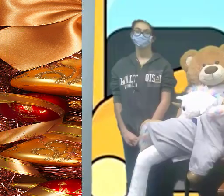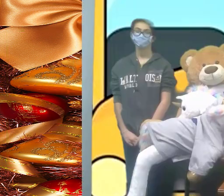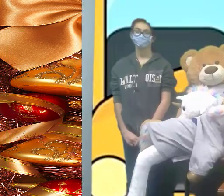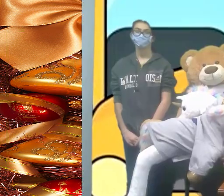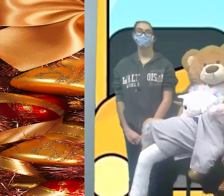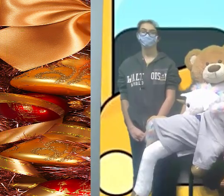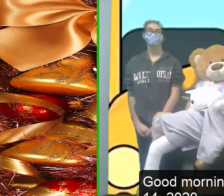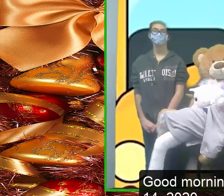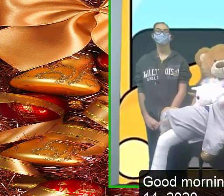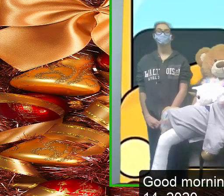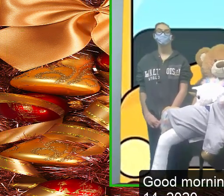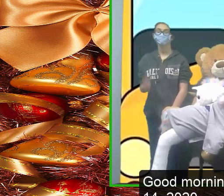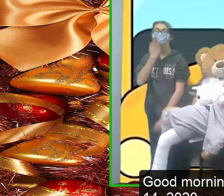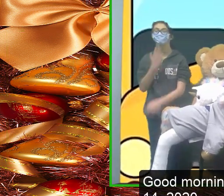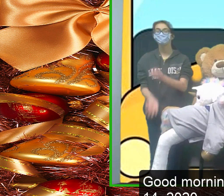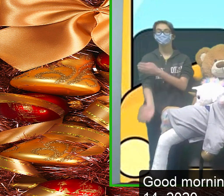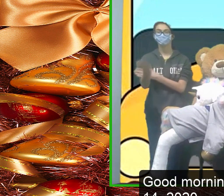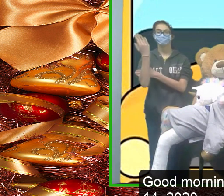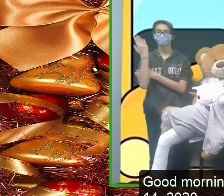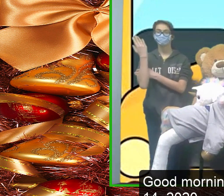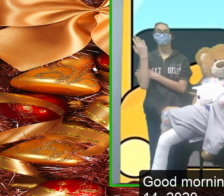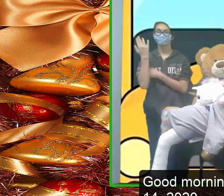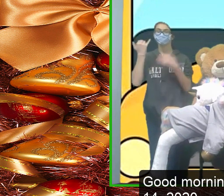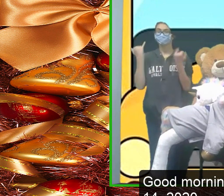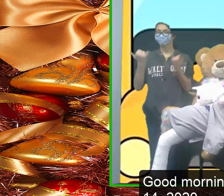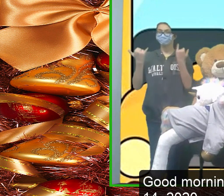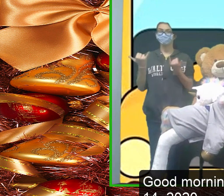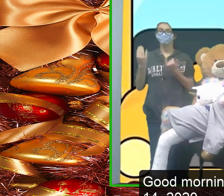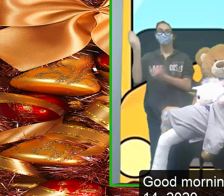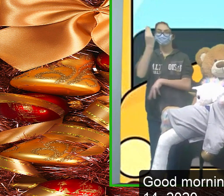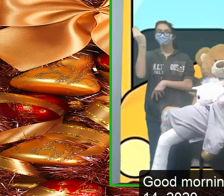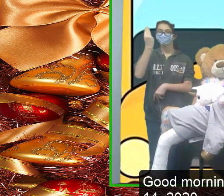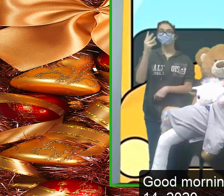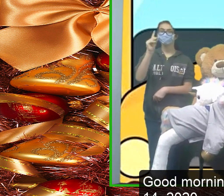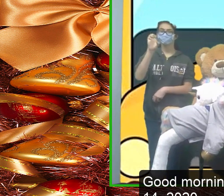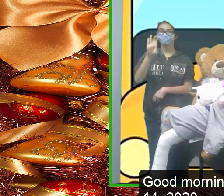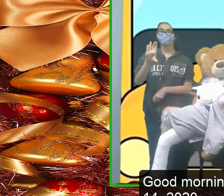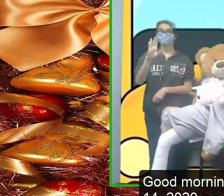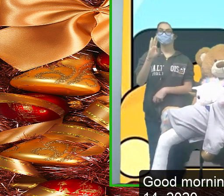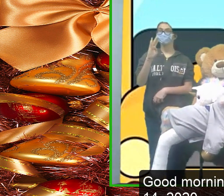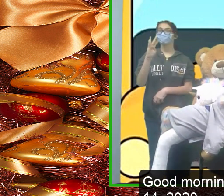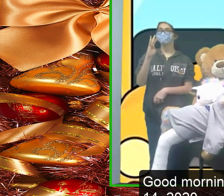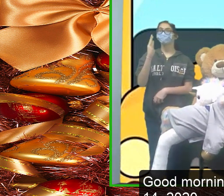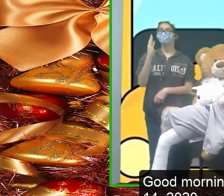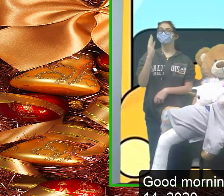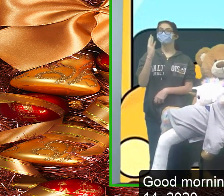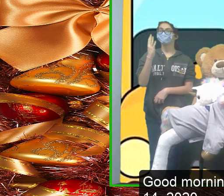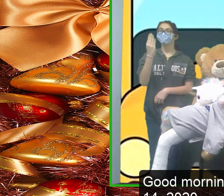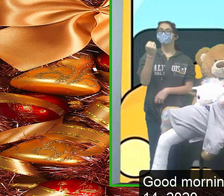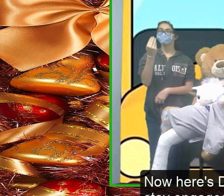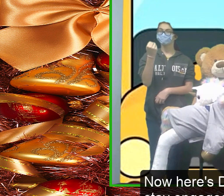good morning today is monday december 4th 2020